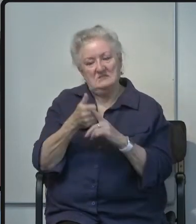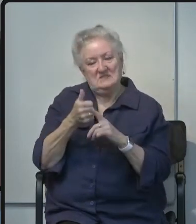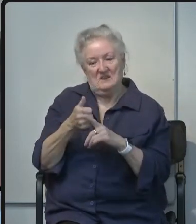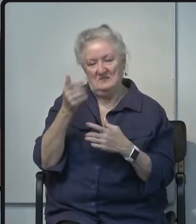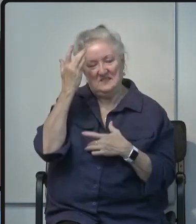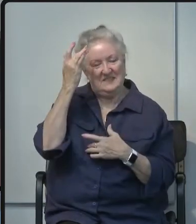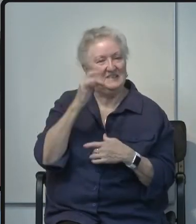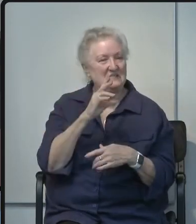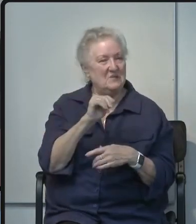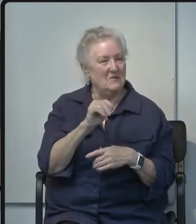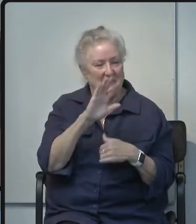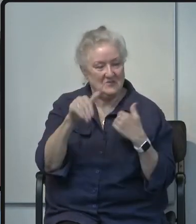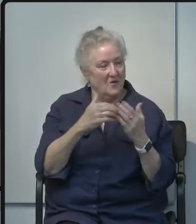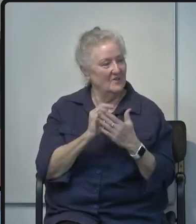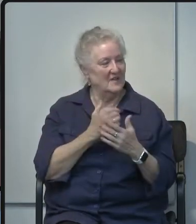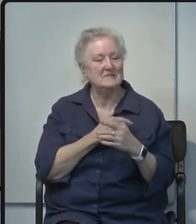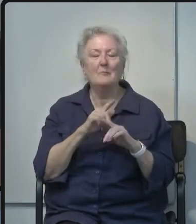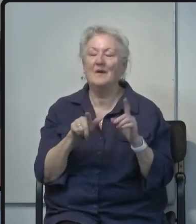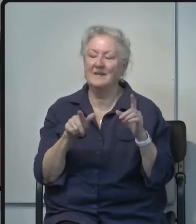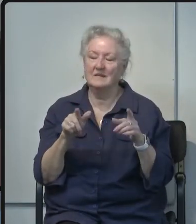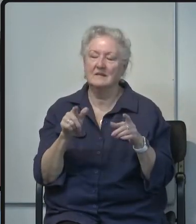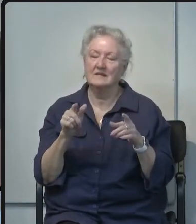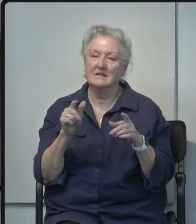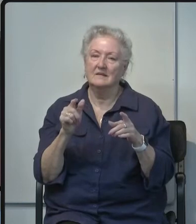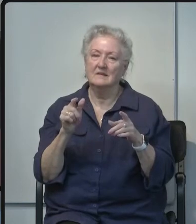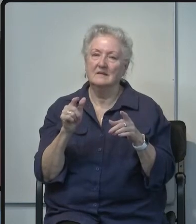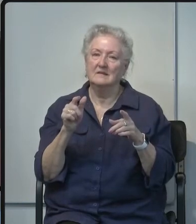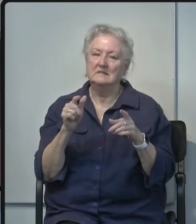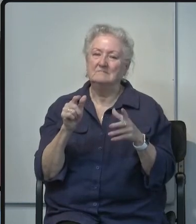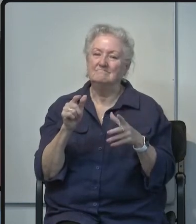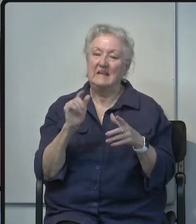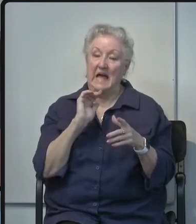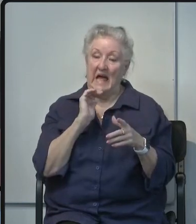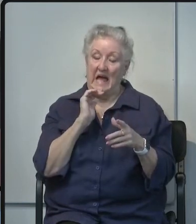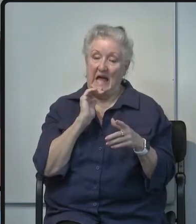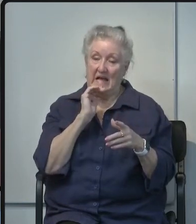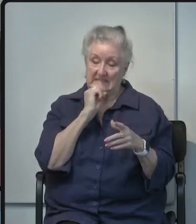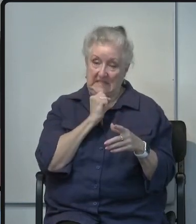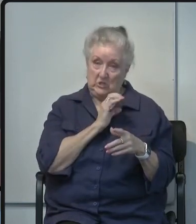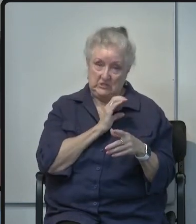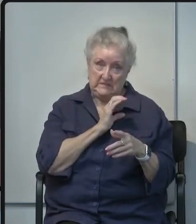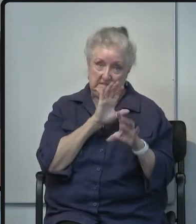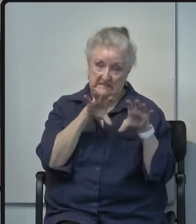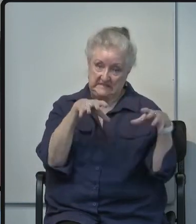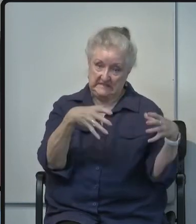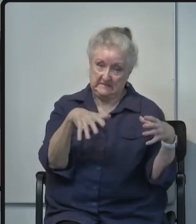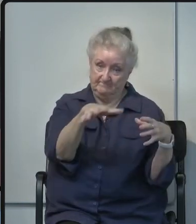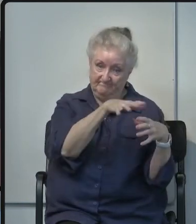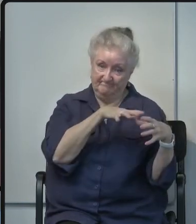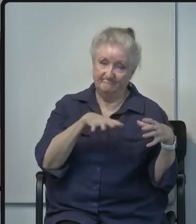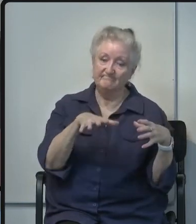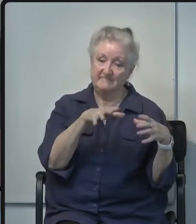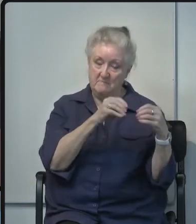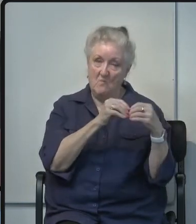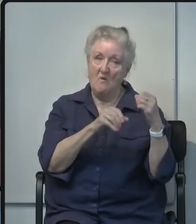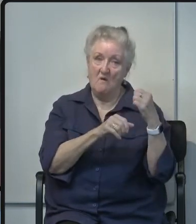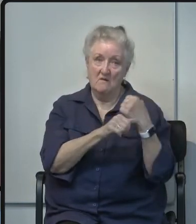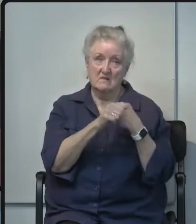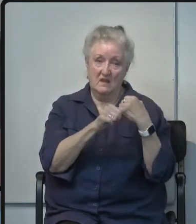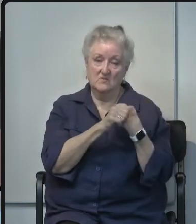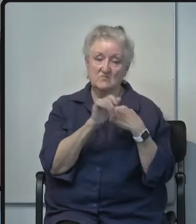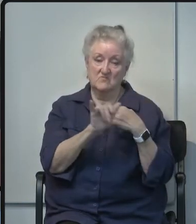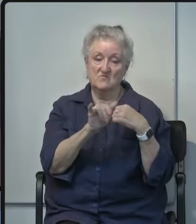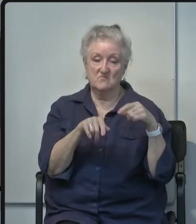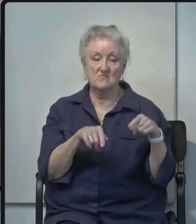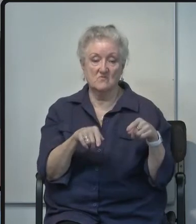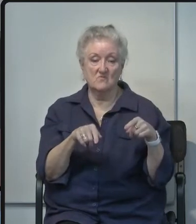hits all of us however our senior citizens are more at risk as well